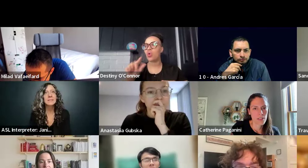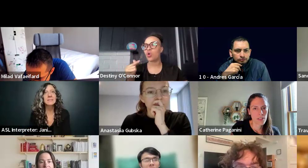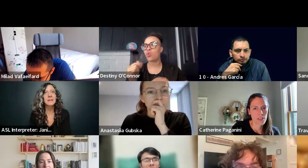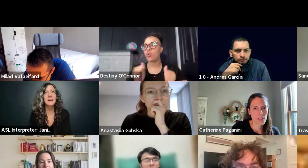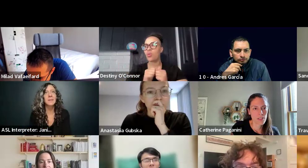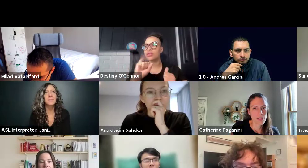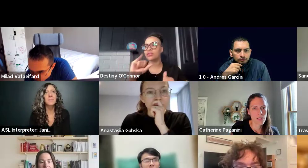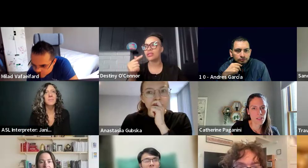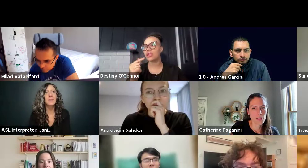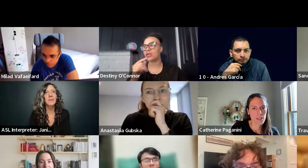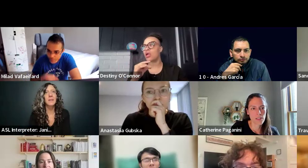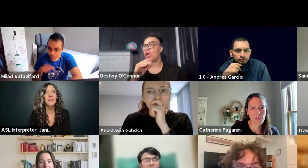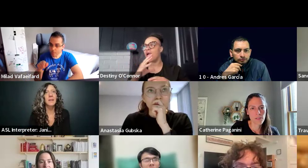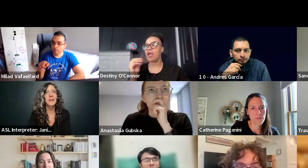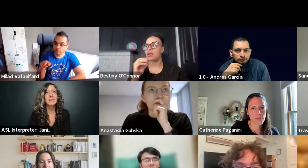This is, um,